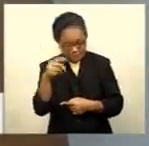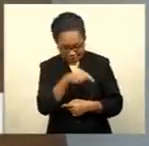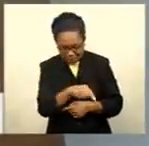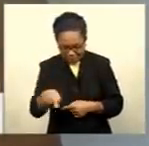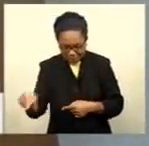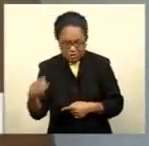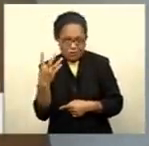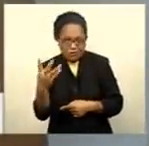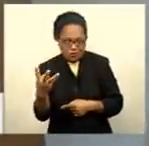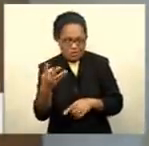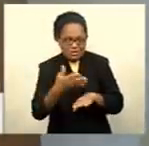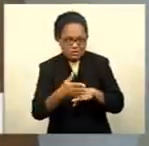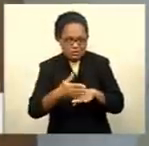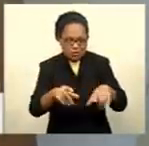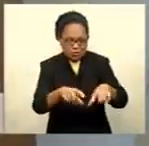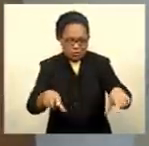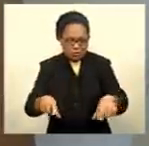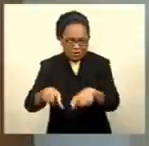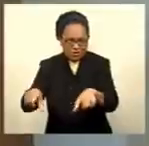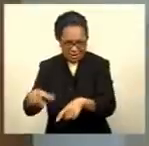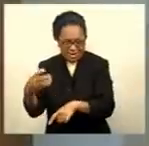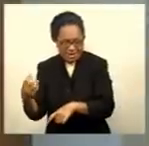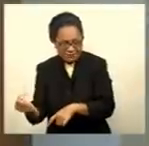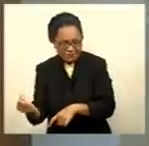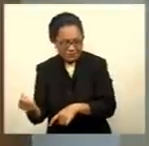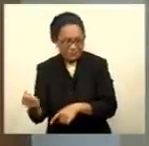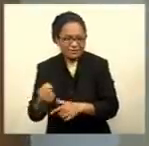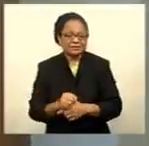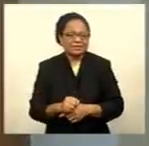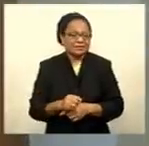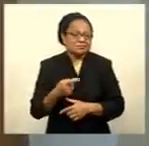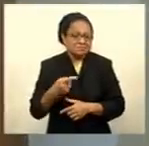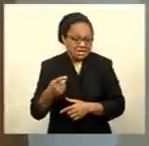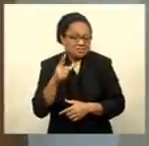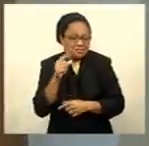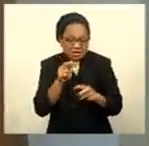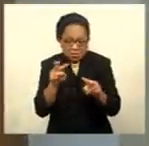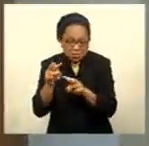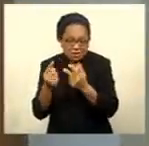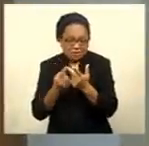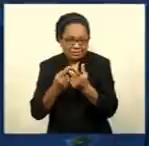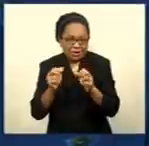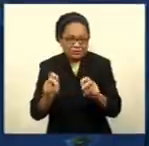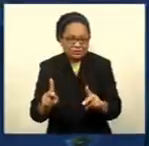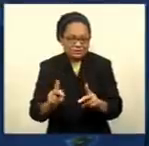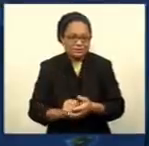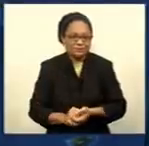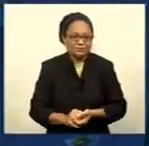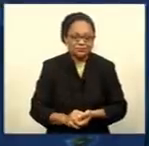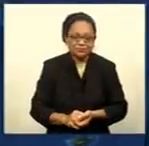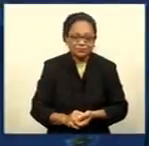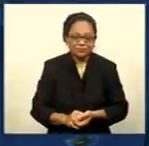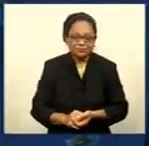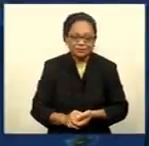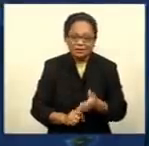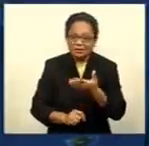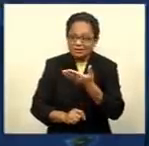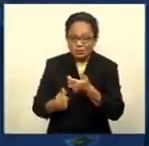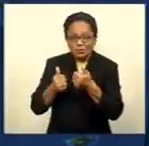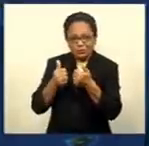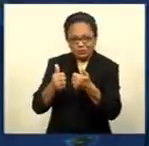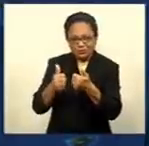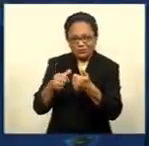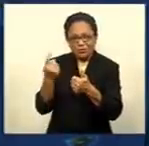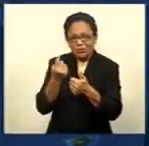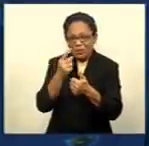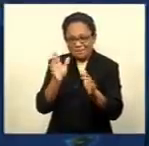which would then also allow us to explore other opportunities. That would be a very good thing for Squash players in Fiji to